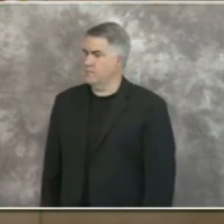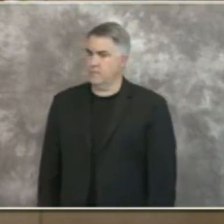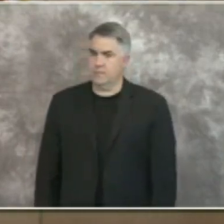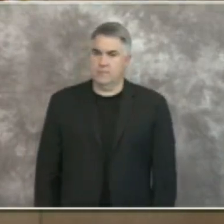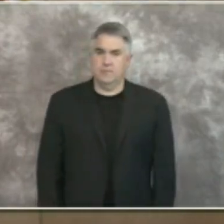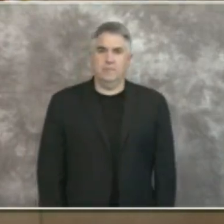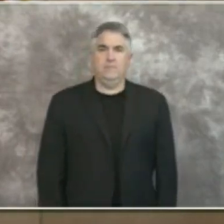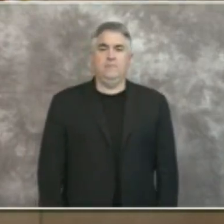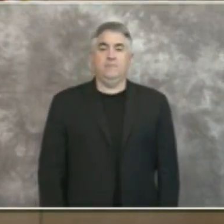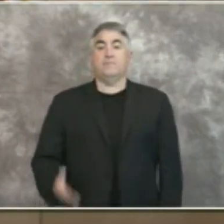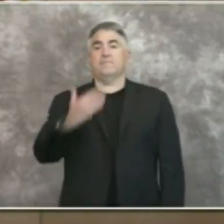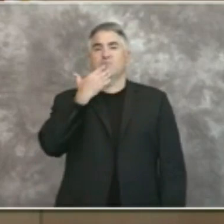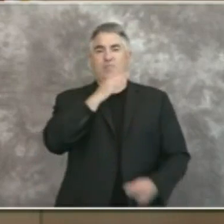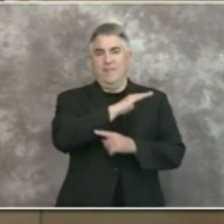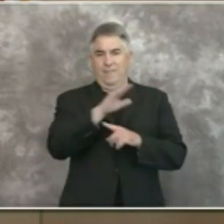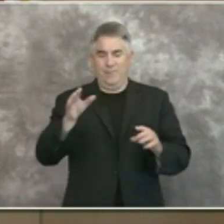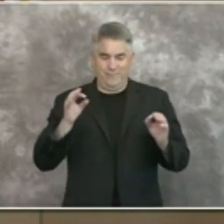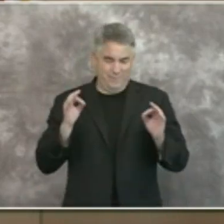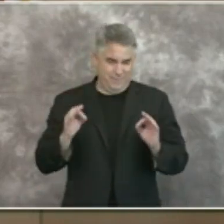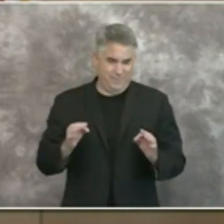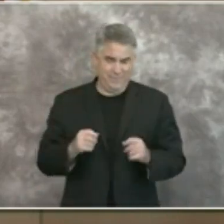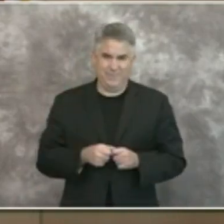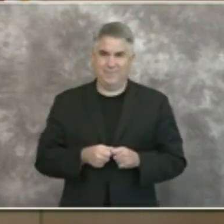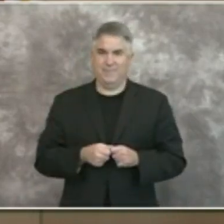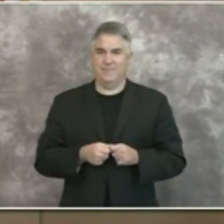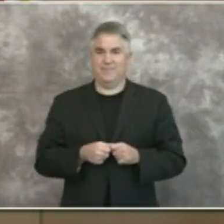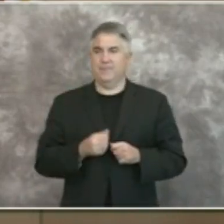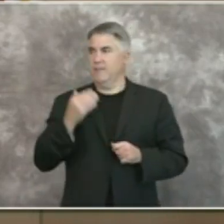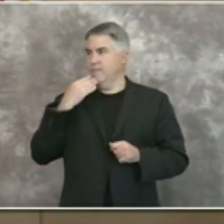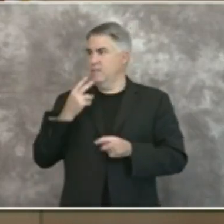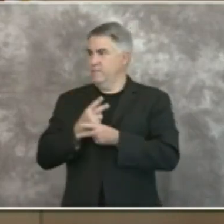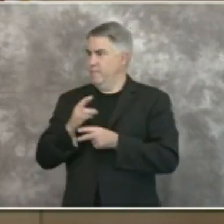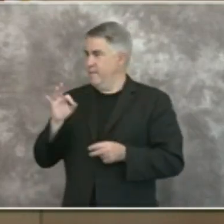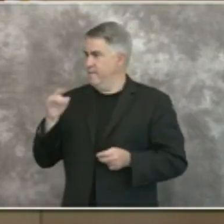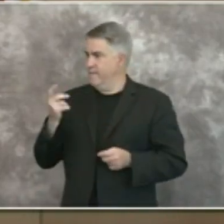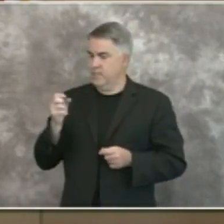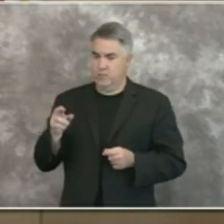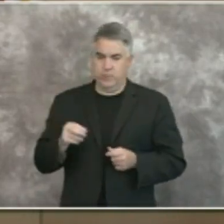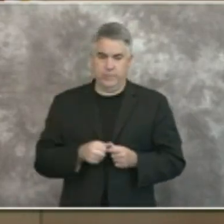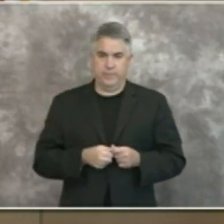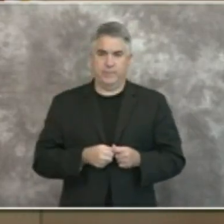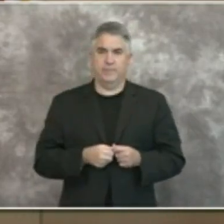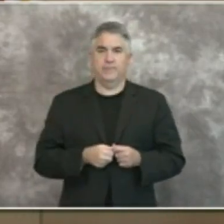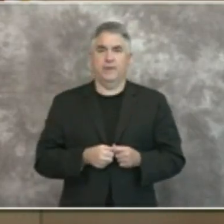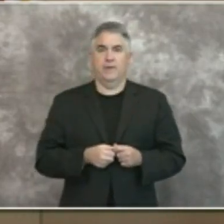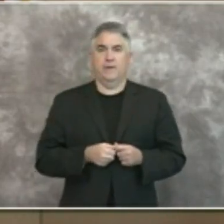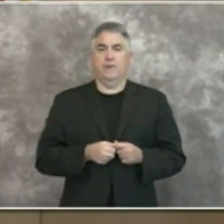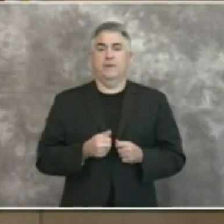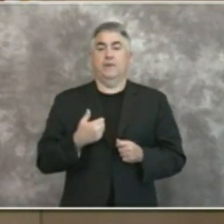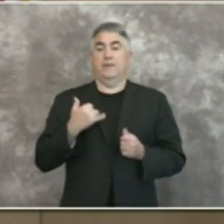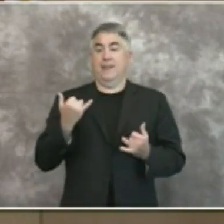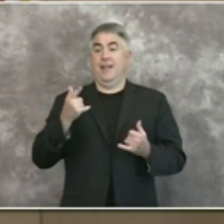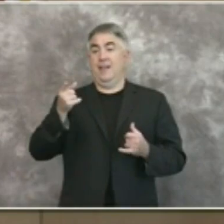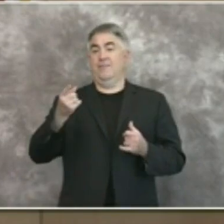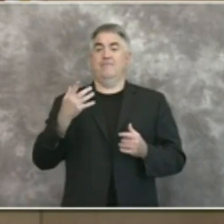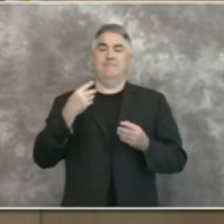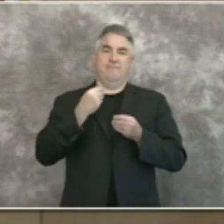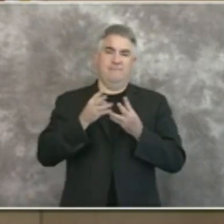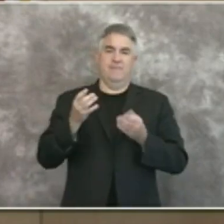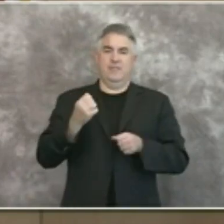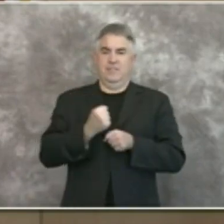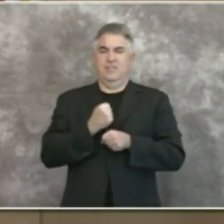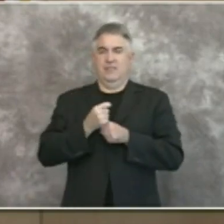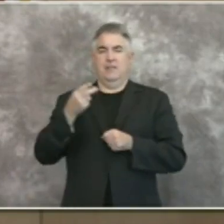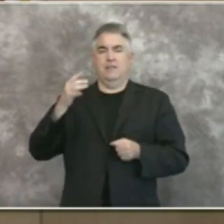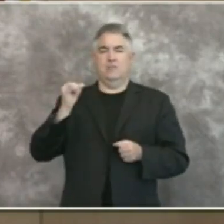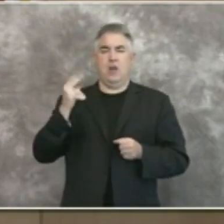good afternoon everyone and thank you supervisor fletcher uh based on the covet 19 data from the johns hopkins dashboard that was